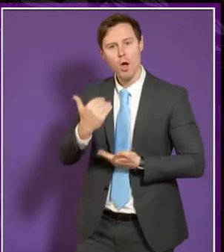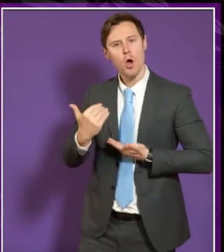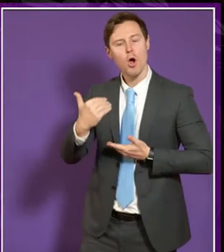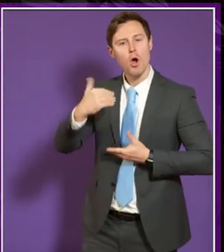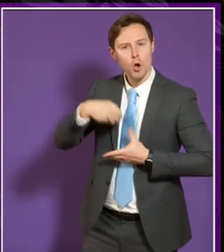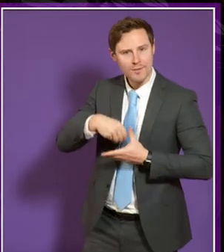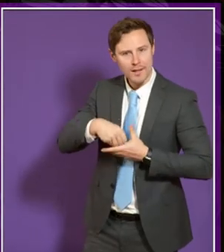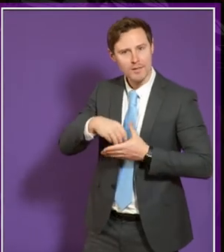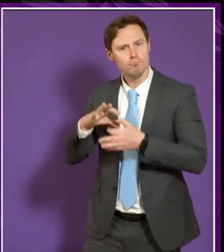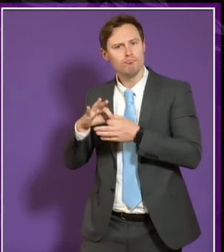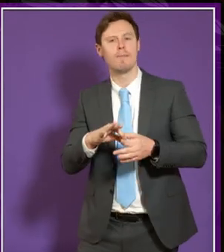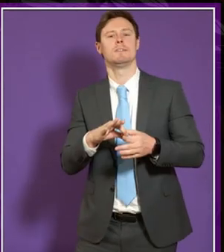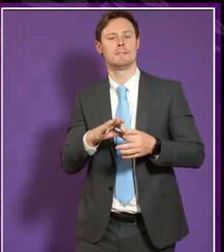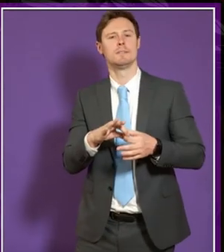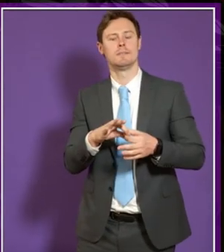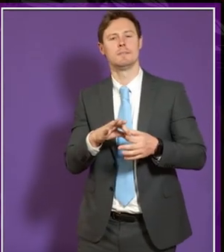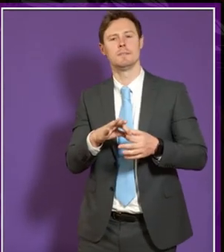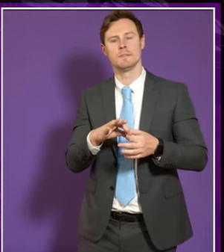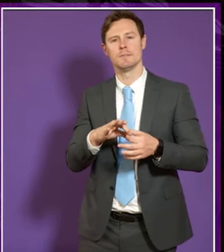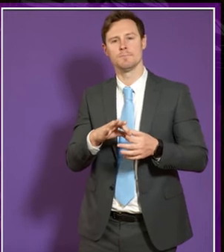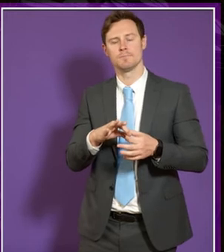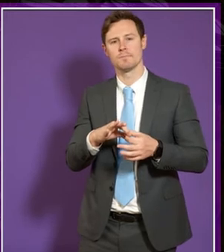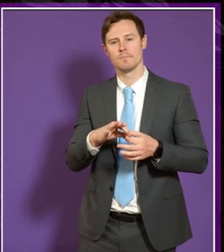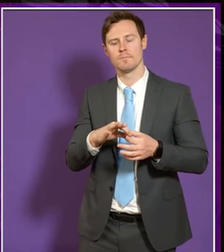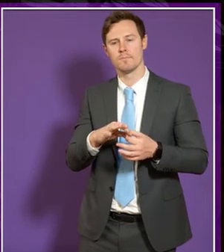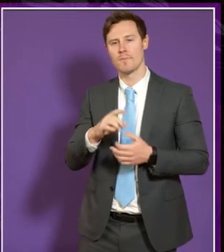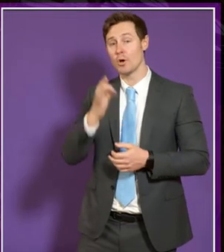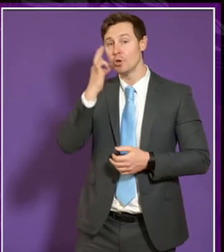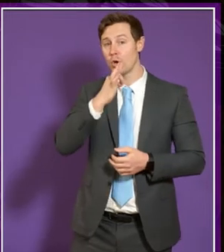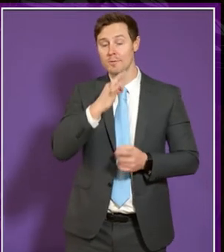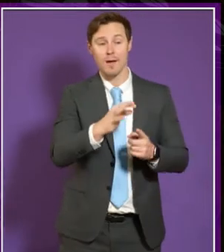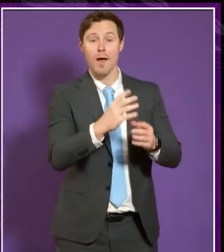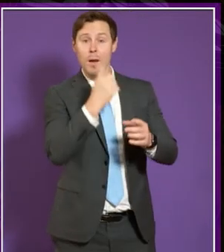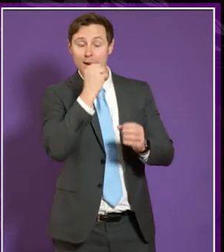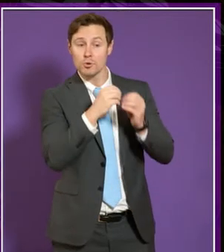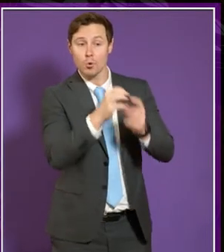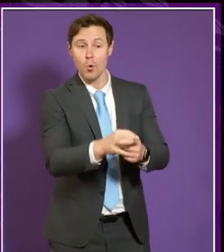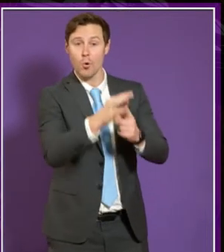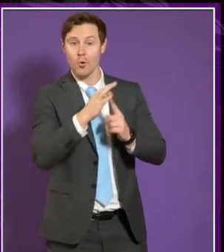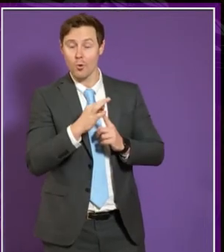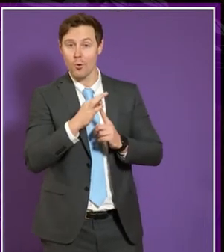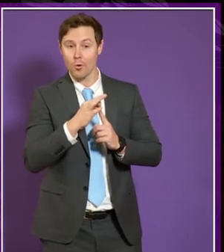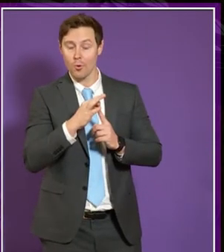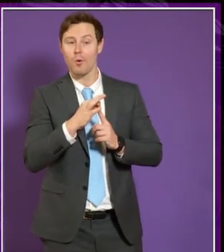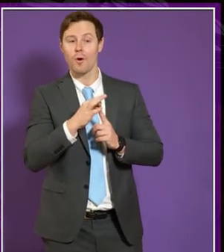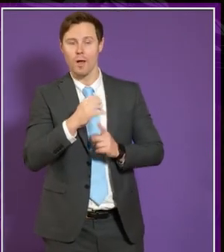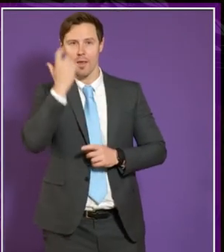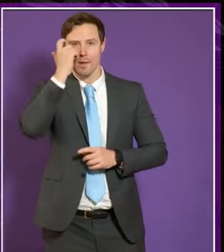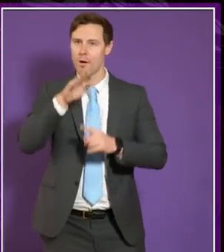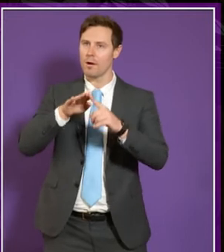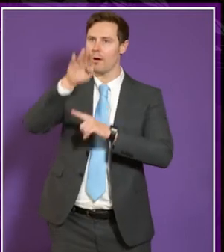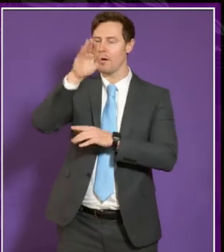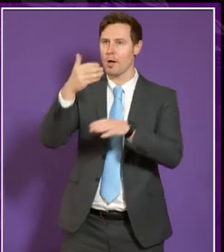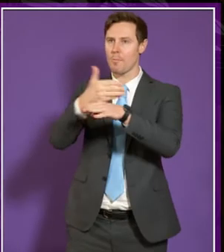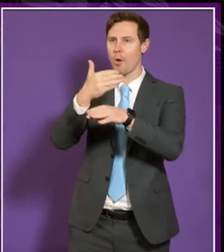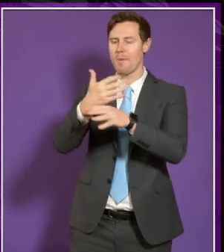but um i do think there's and it's not just an applicant it's when students get in and you know students going on into employment there's